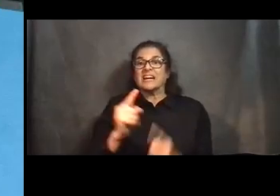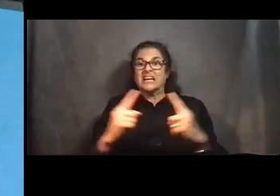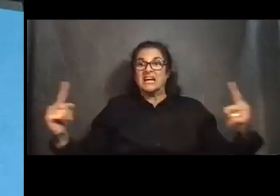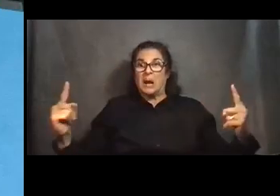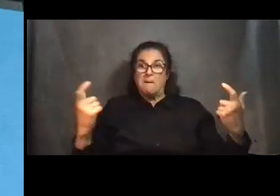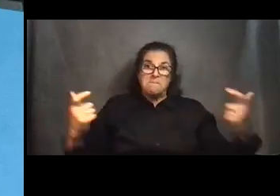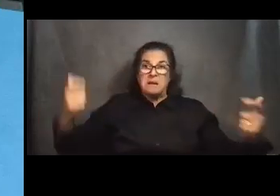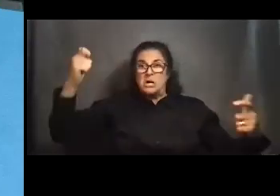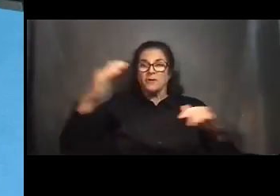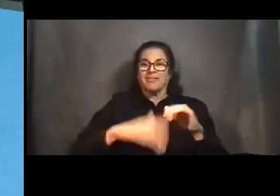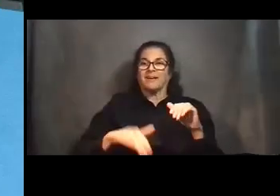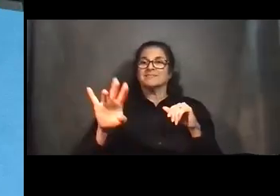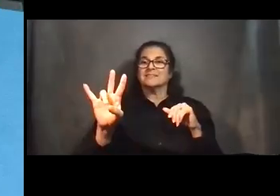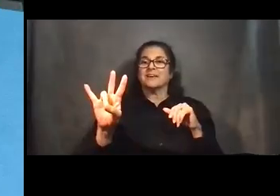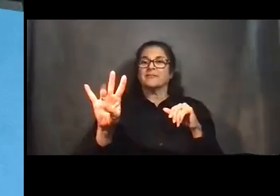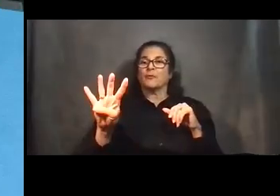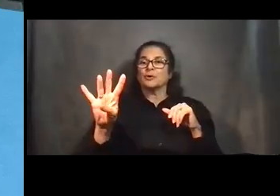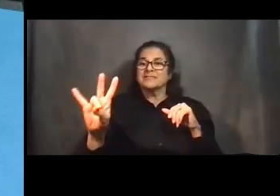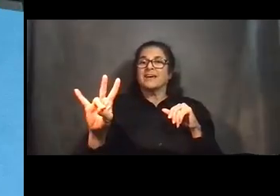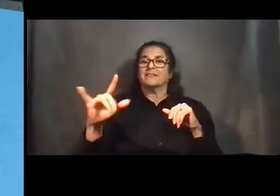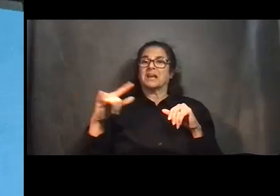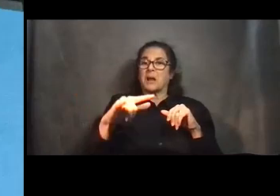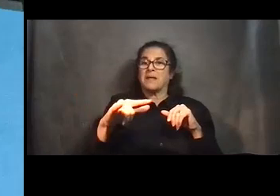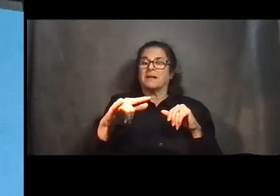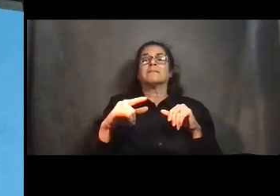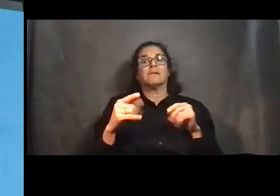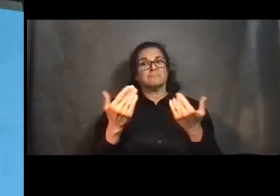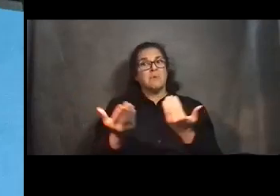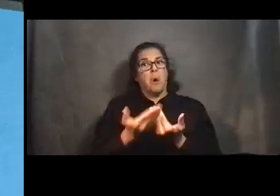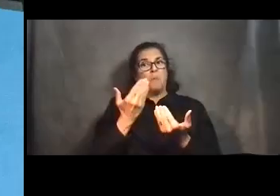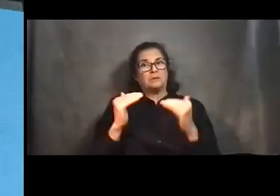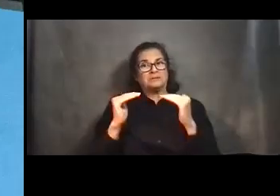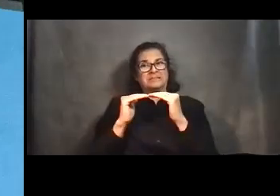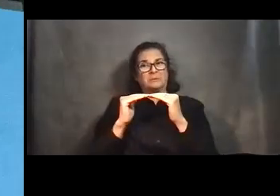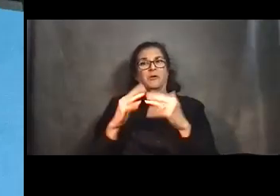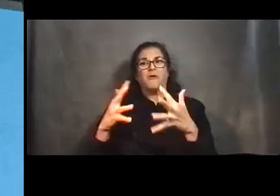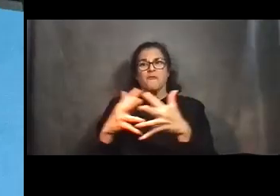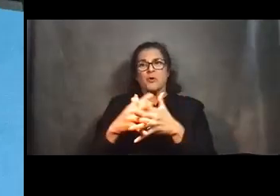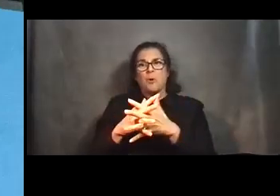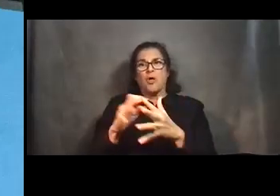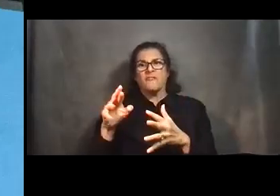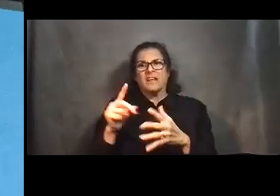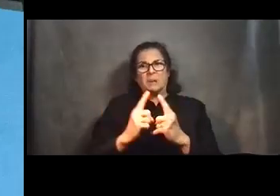airplane and almost as long as a football field. I'm sorry. Next slide.